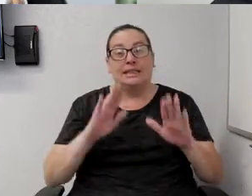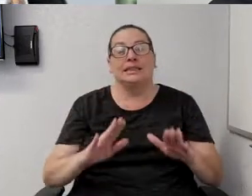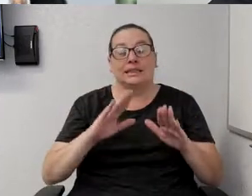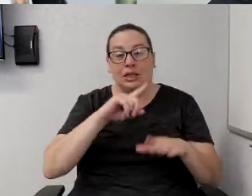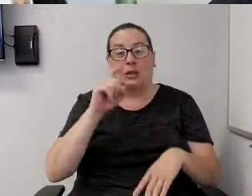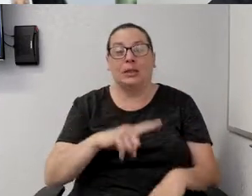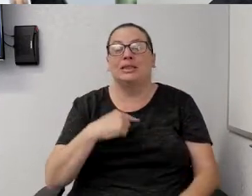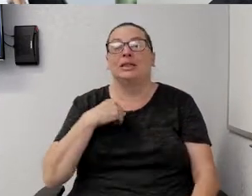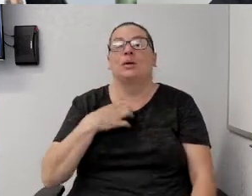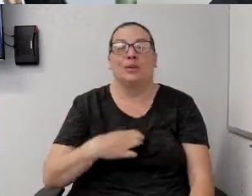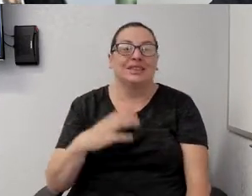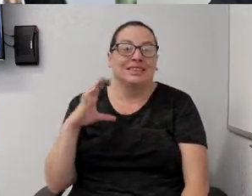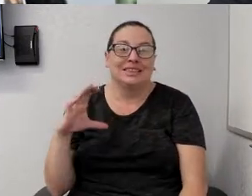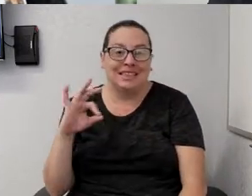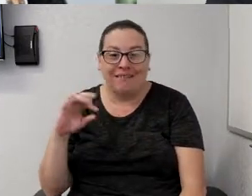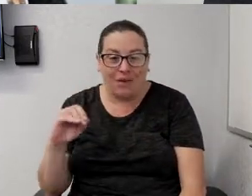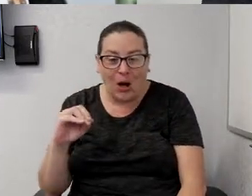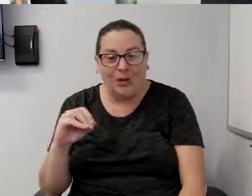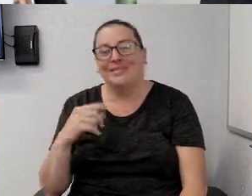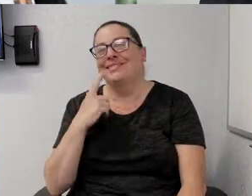was here, Tane. I'm kidding.